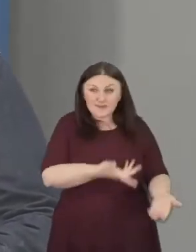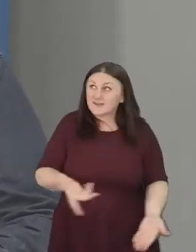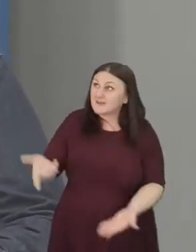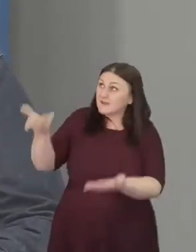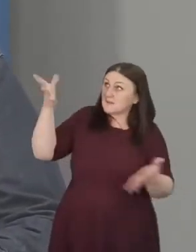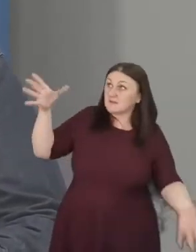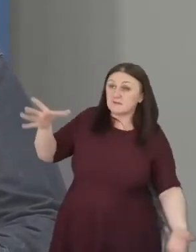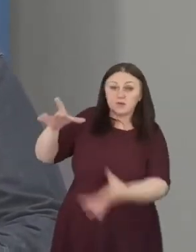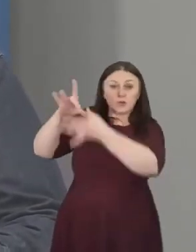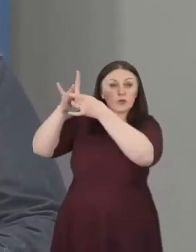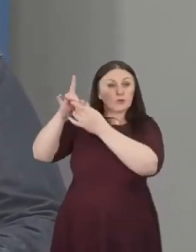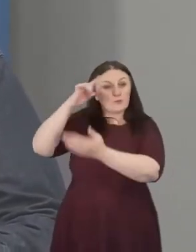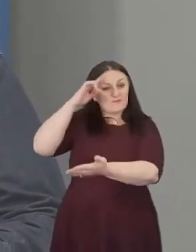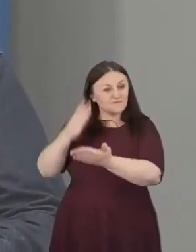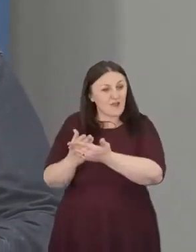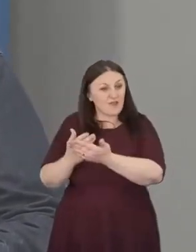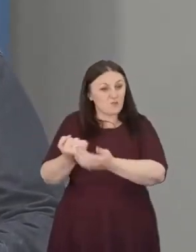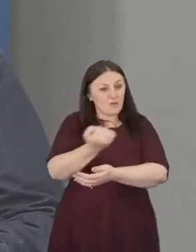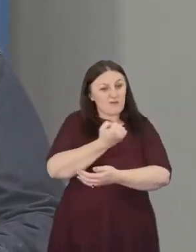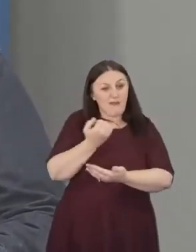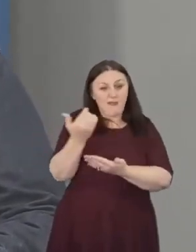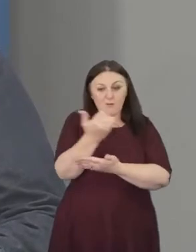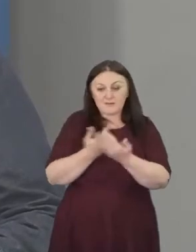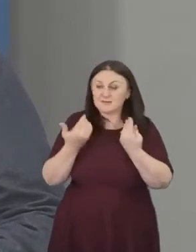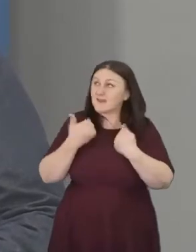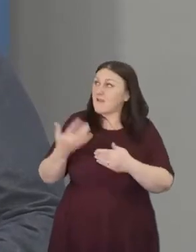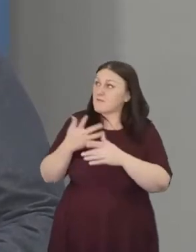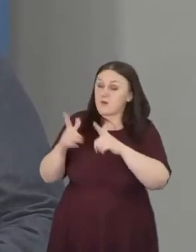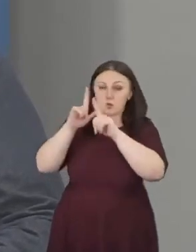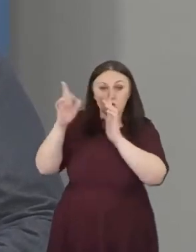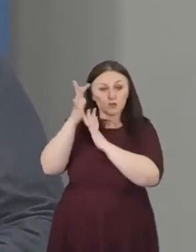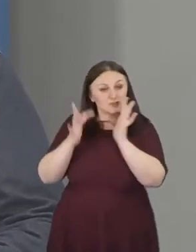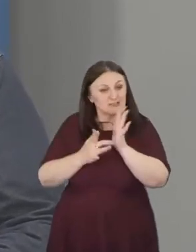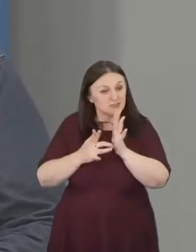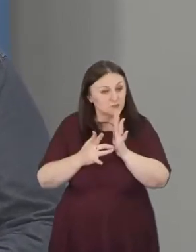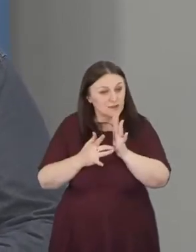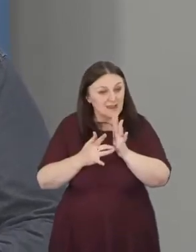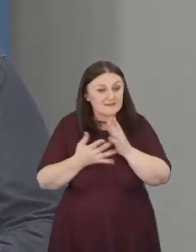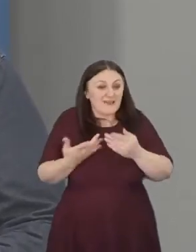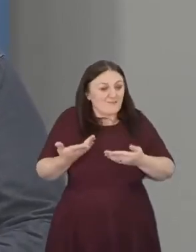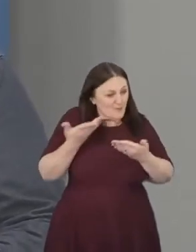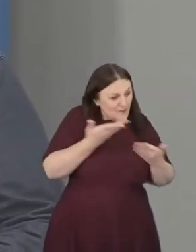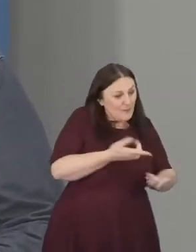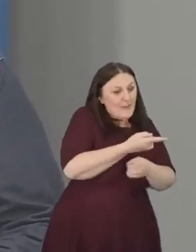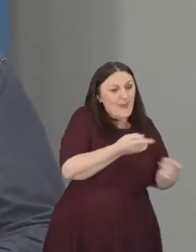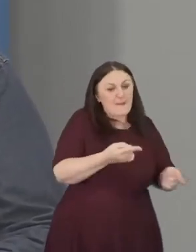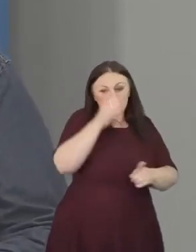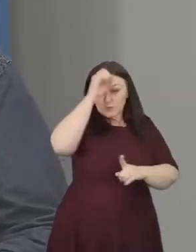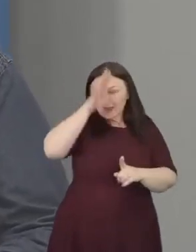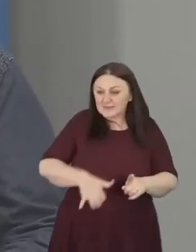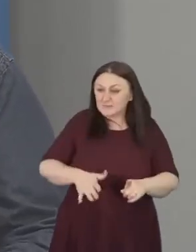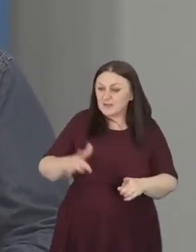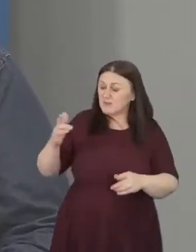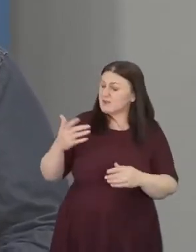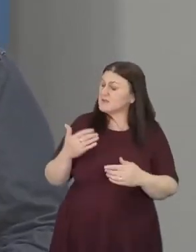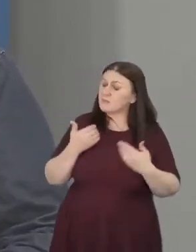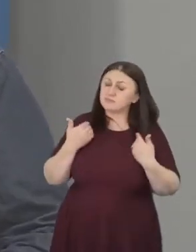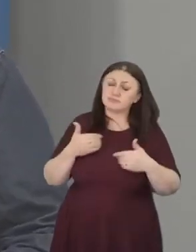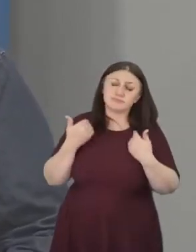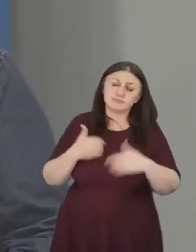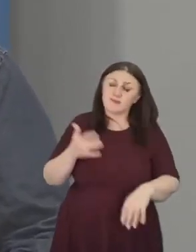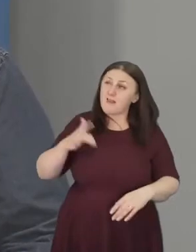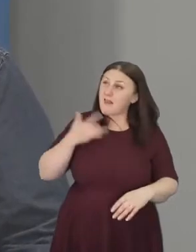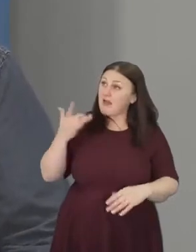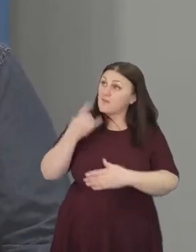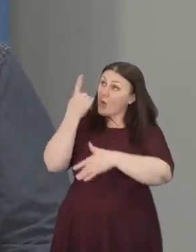Jesus Christ, and an experience of the abundant life that only He can bring. When we speak